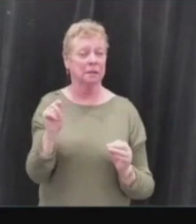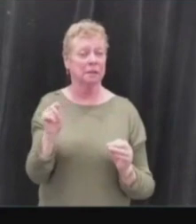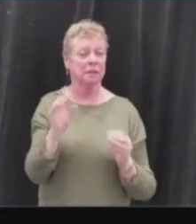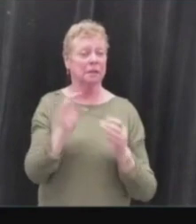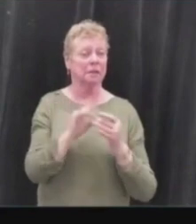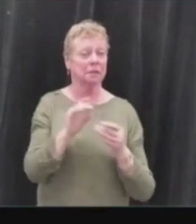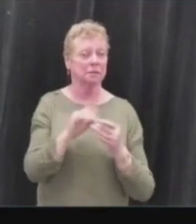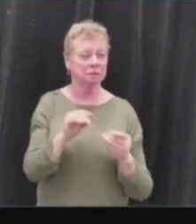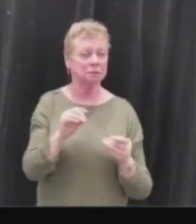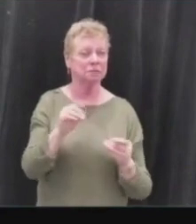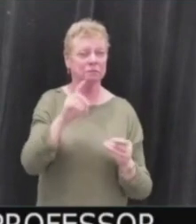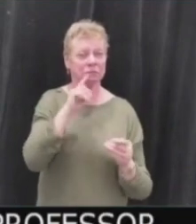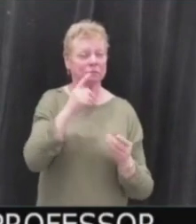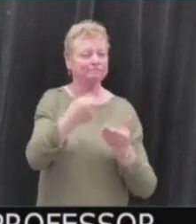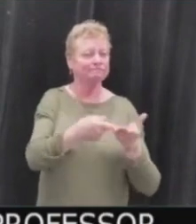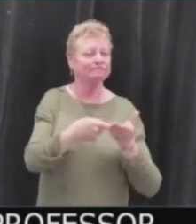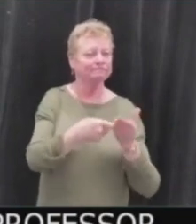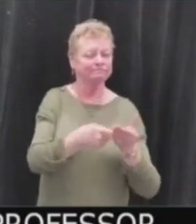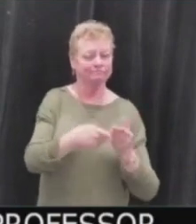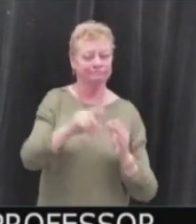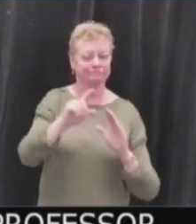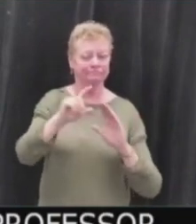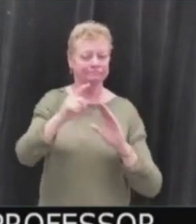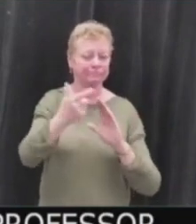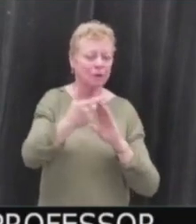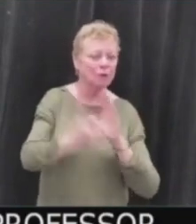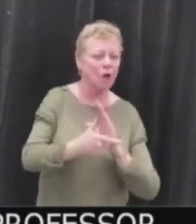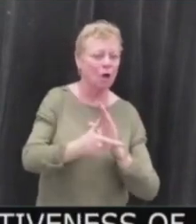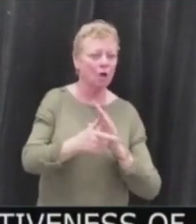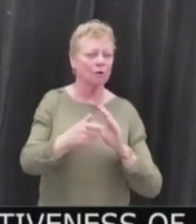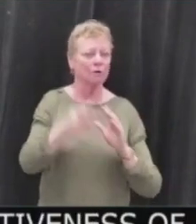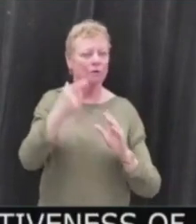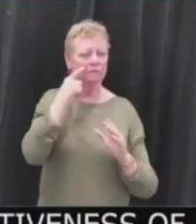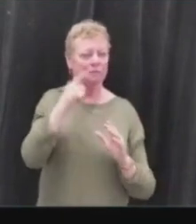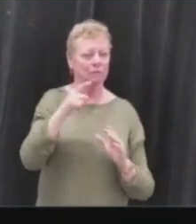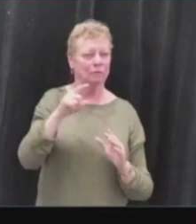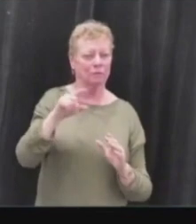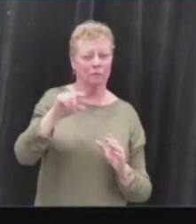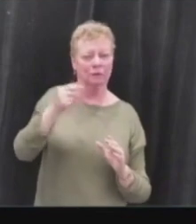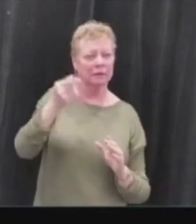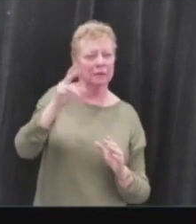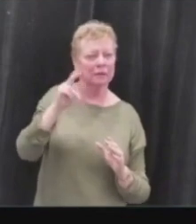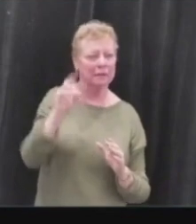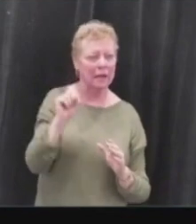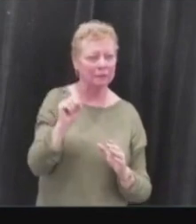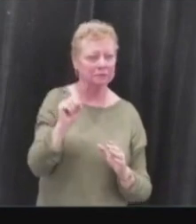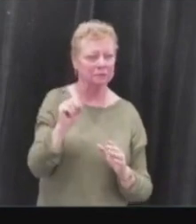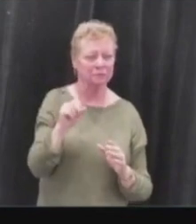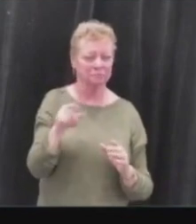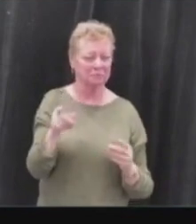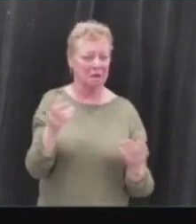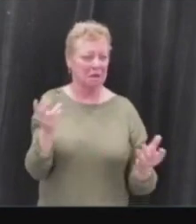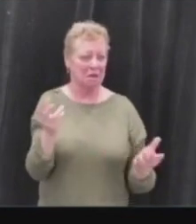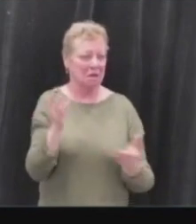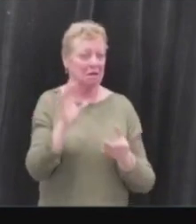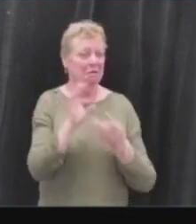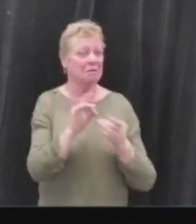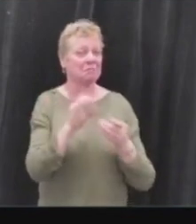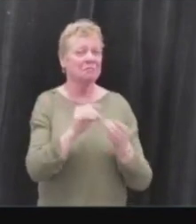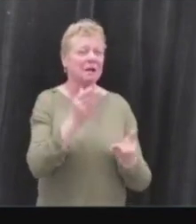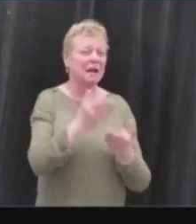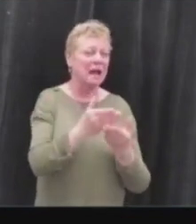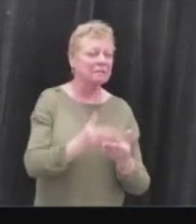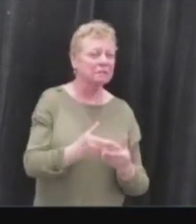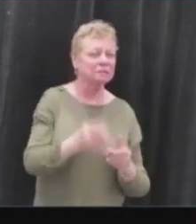effectiveness of firearms legislation. And down at the bottom of the page, Brown hasn't provided any evidence that any particular type of